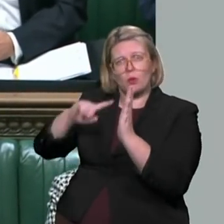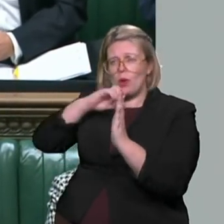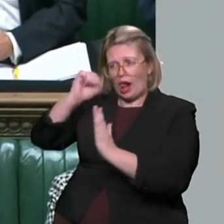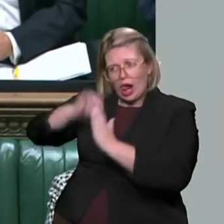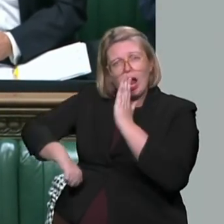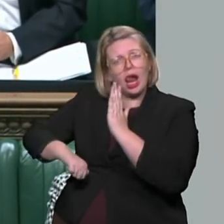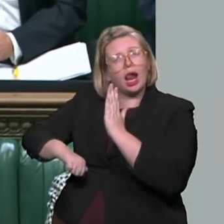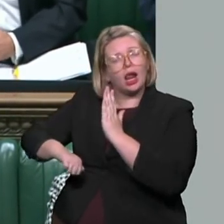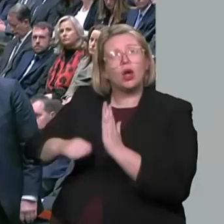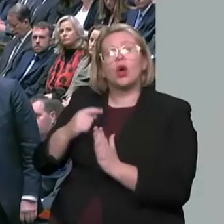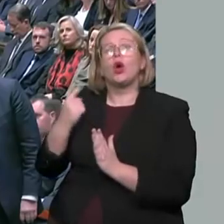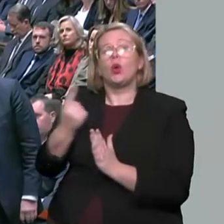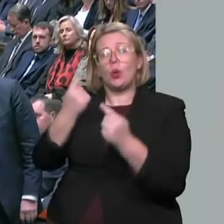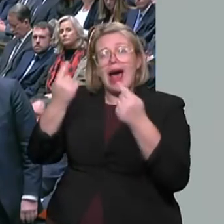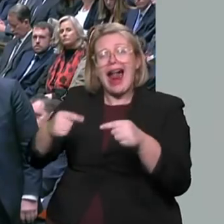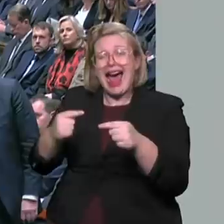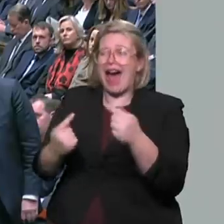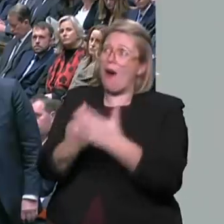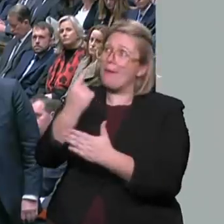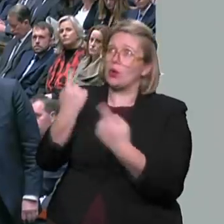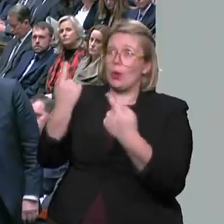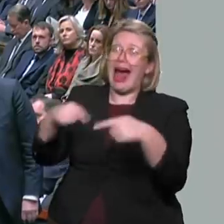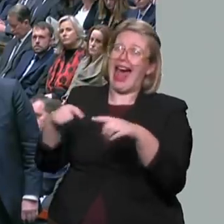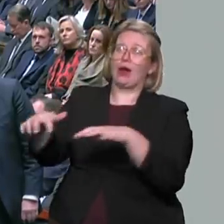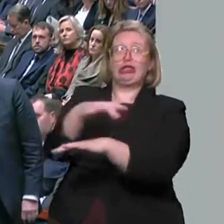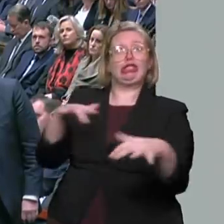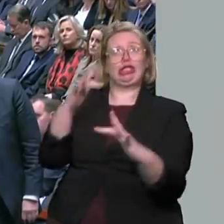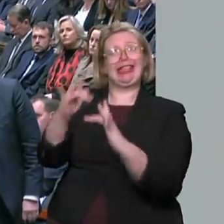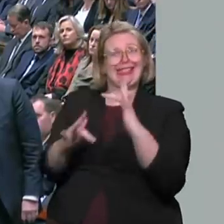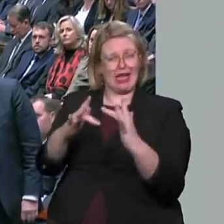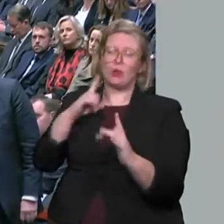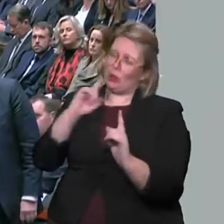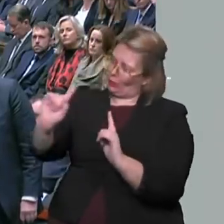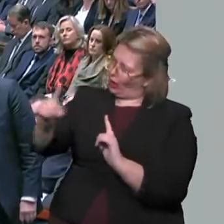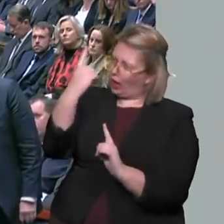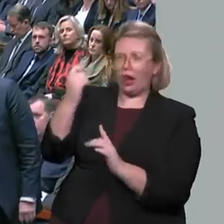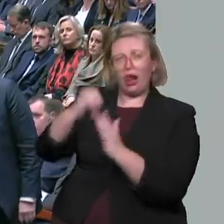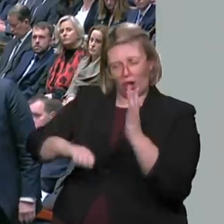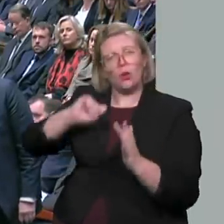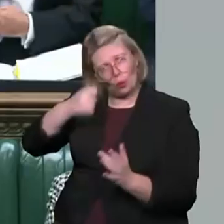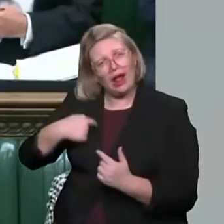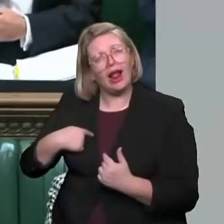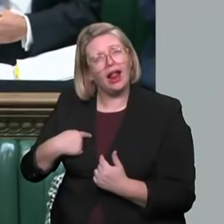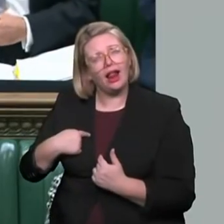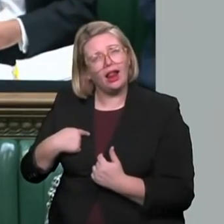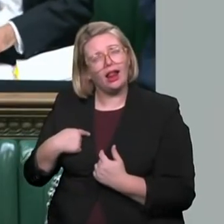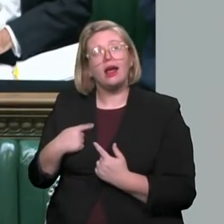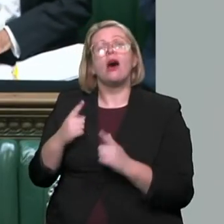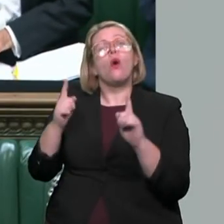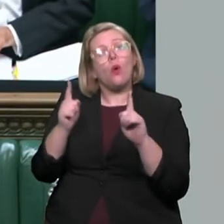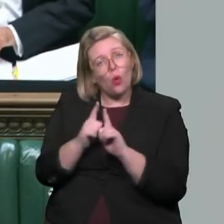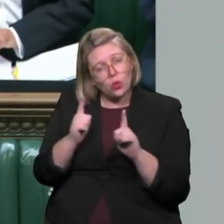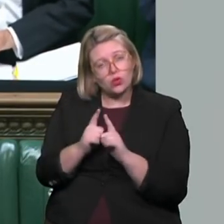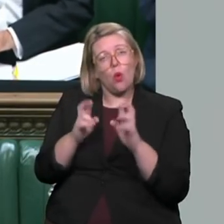responsible for allowing this foul content to permeate the internet. What we hope for also is that, no matter how